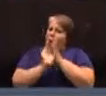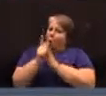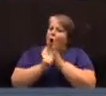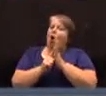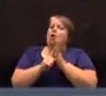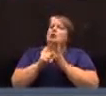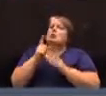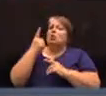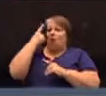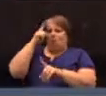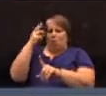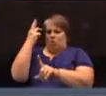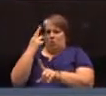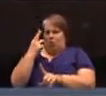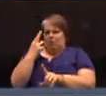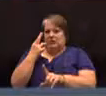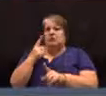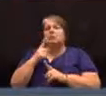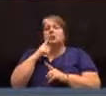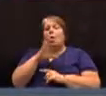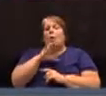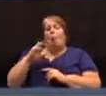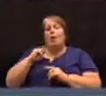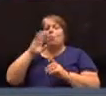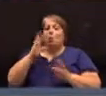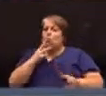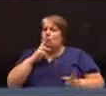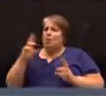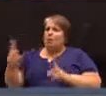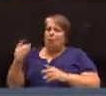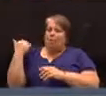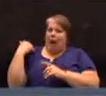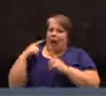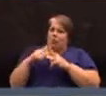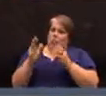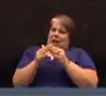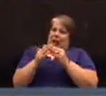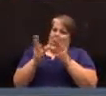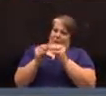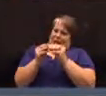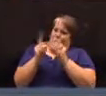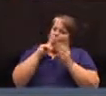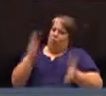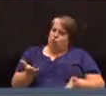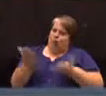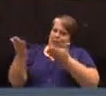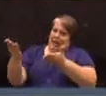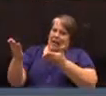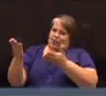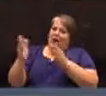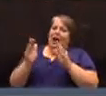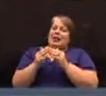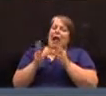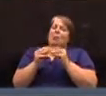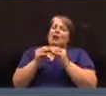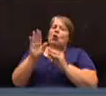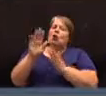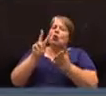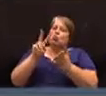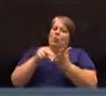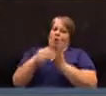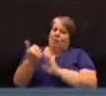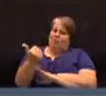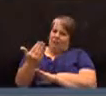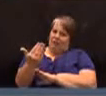furtherance of its purpose. The committee shall report back to representative town meeting with its recommendations at town meeting 2015.